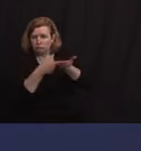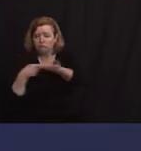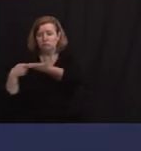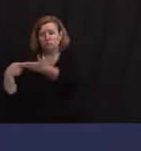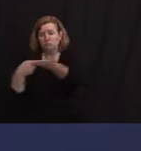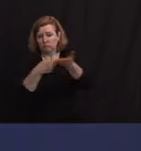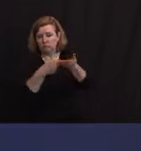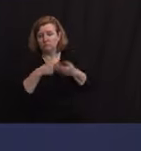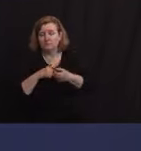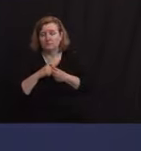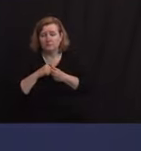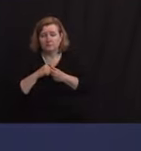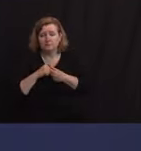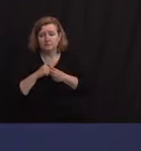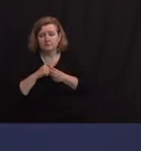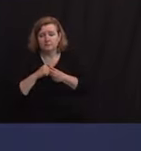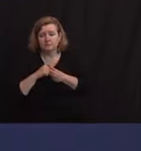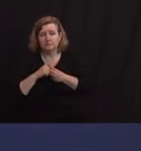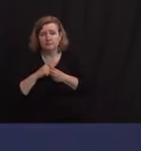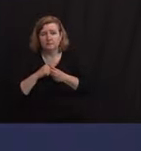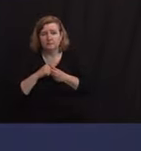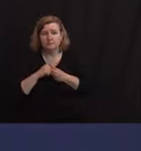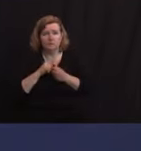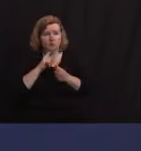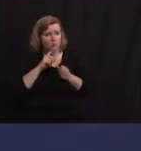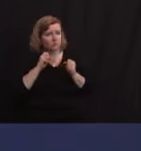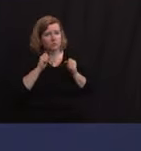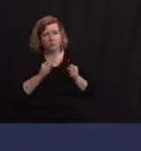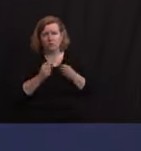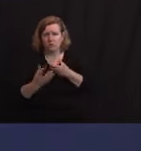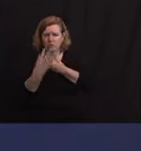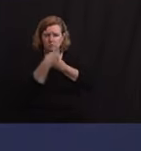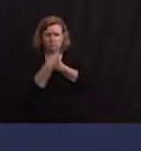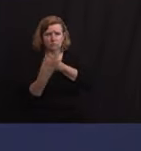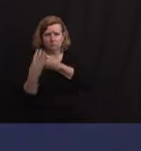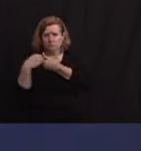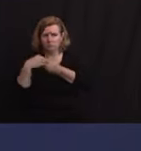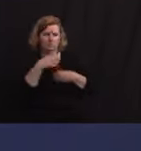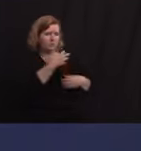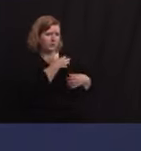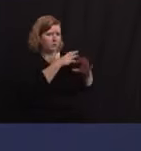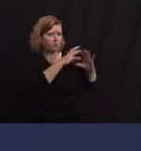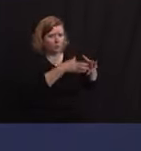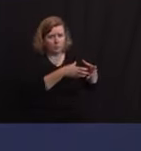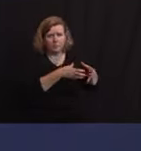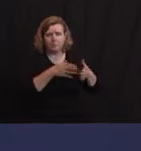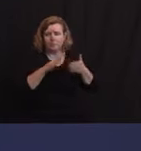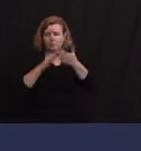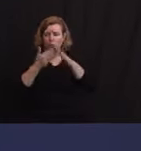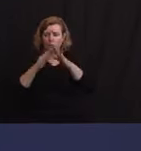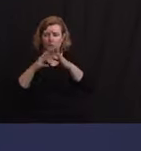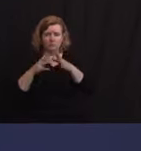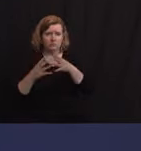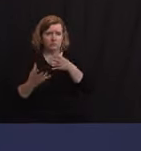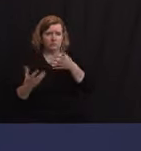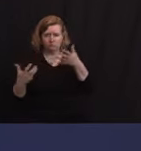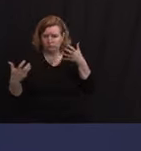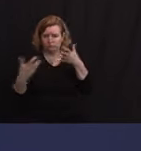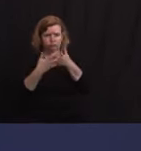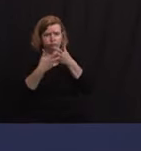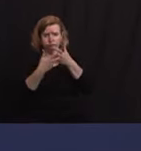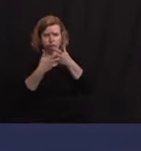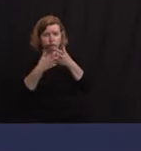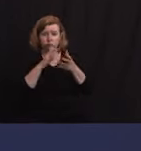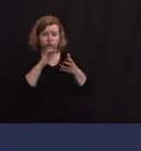and the deepening of engagement between law enforcement and the communities they serve has, listen, you never